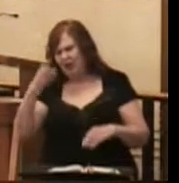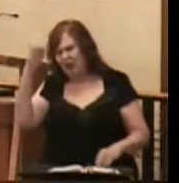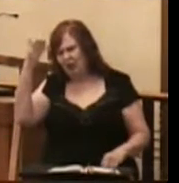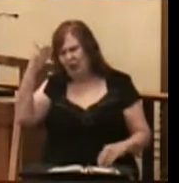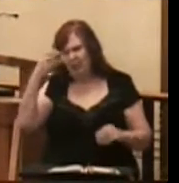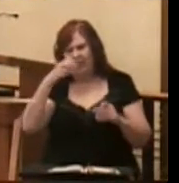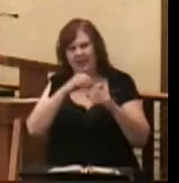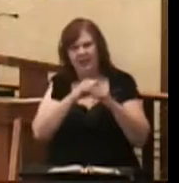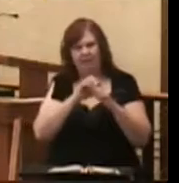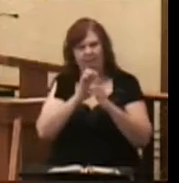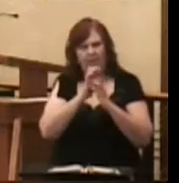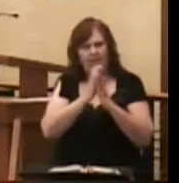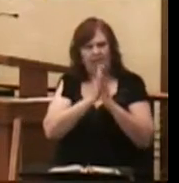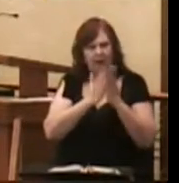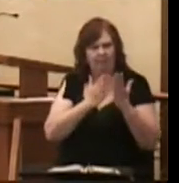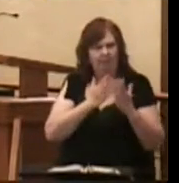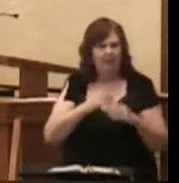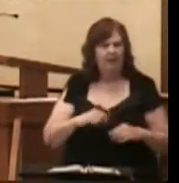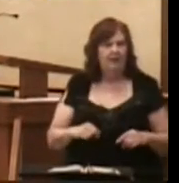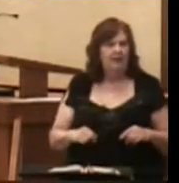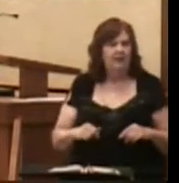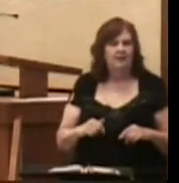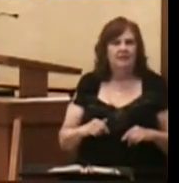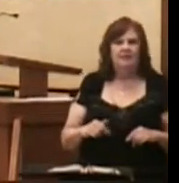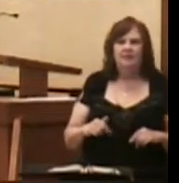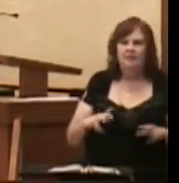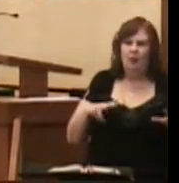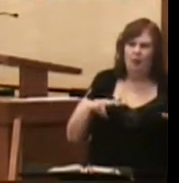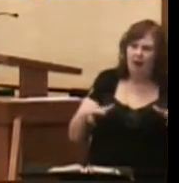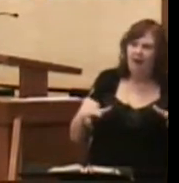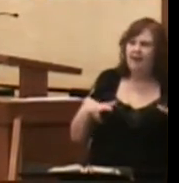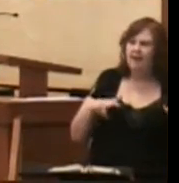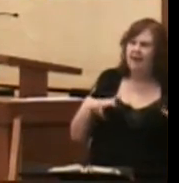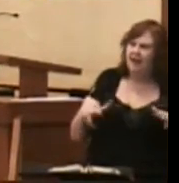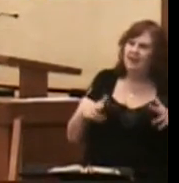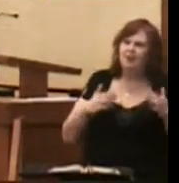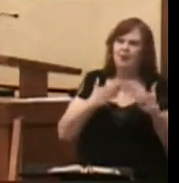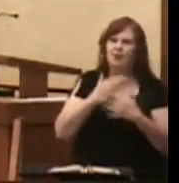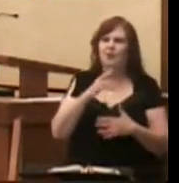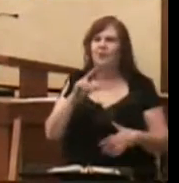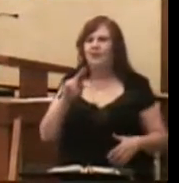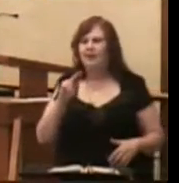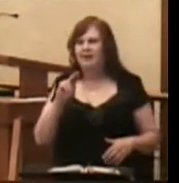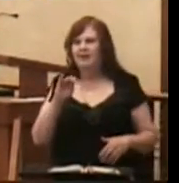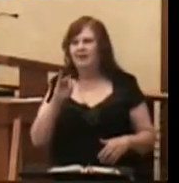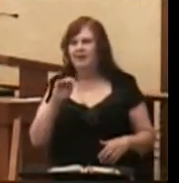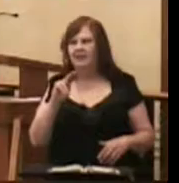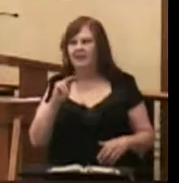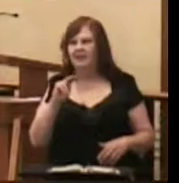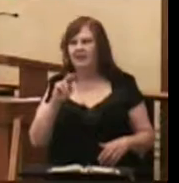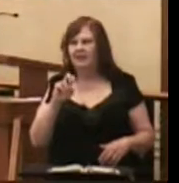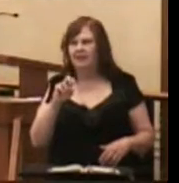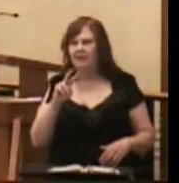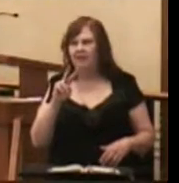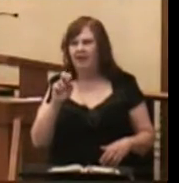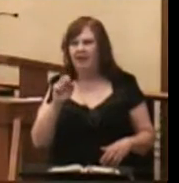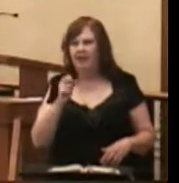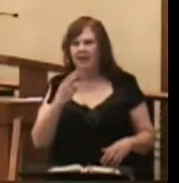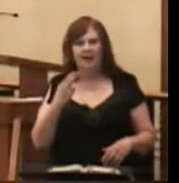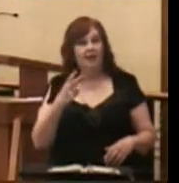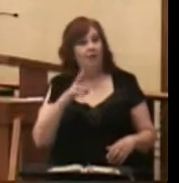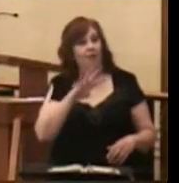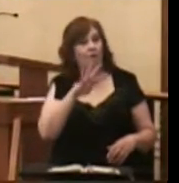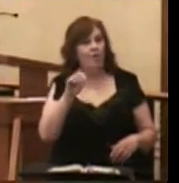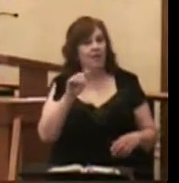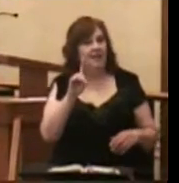Bible. He walks only one-third of the way through Nineveh. And all he says is, Forty days and Nineveh